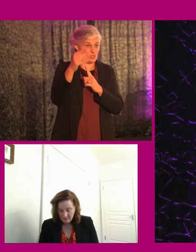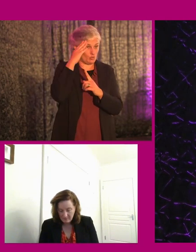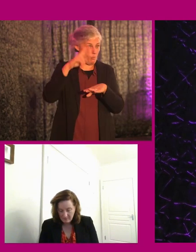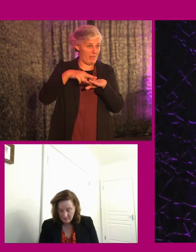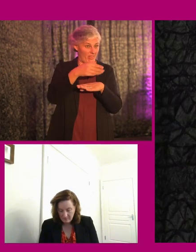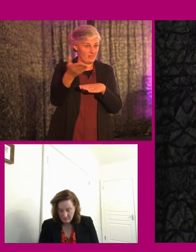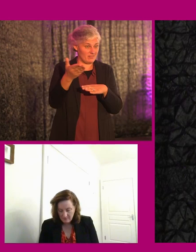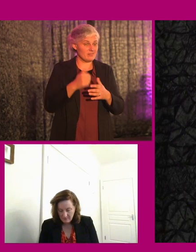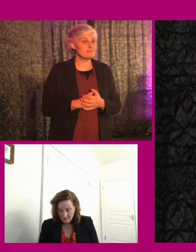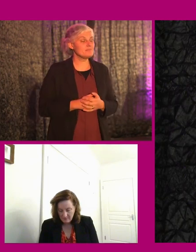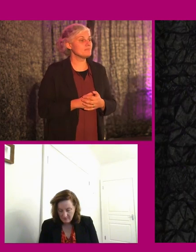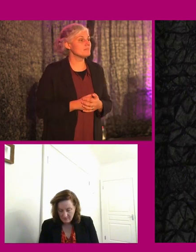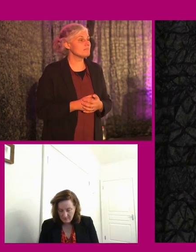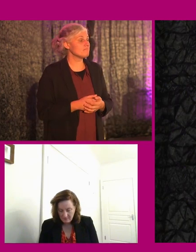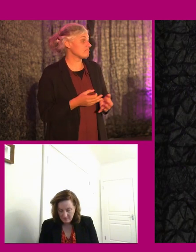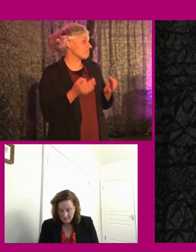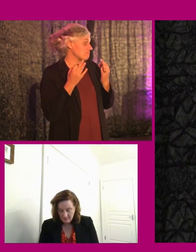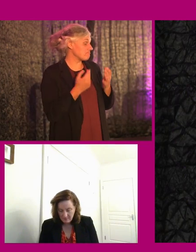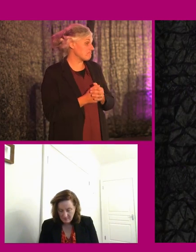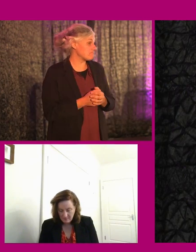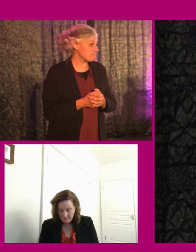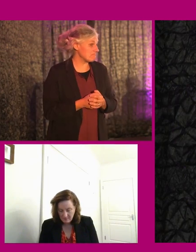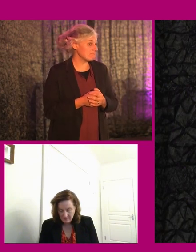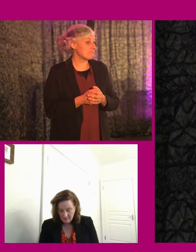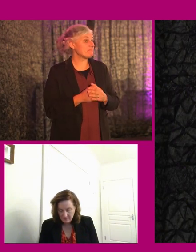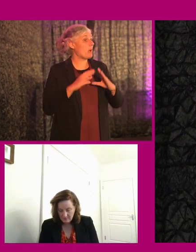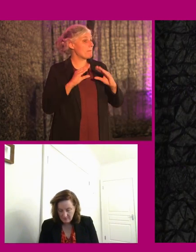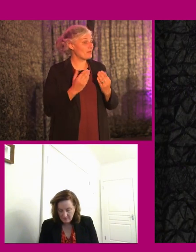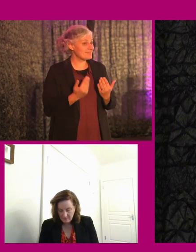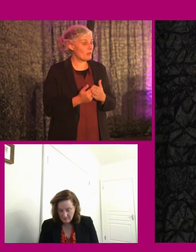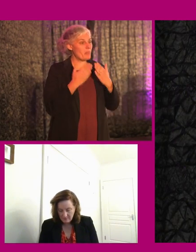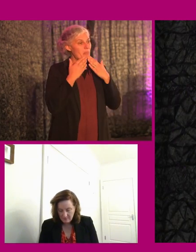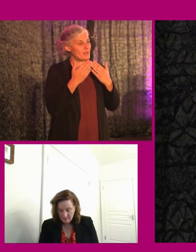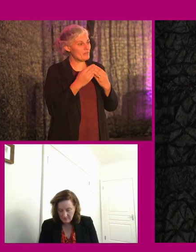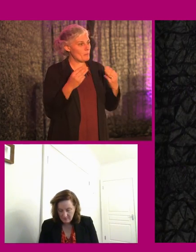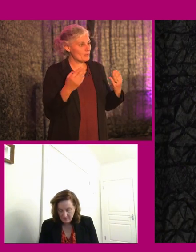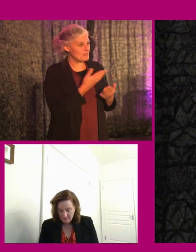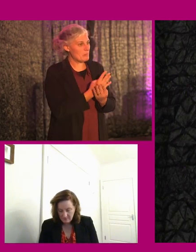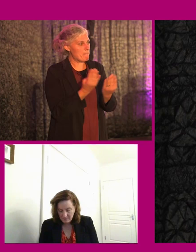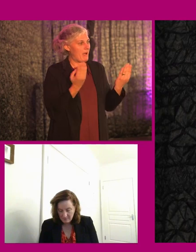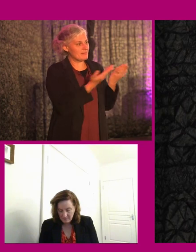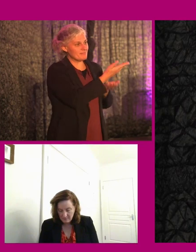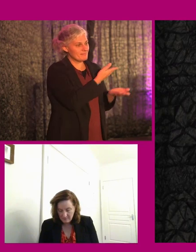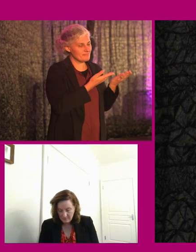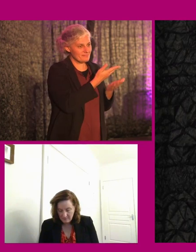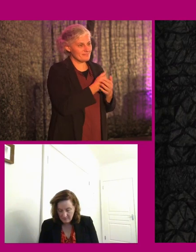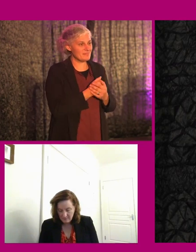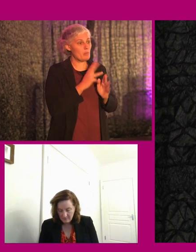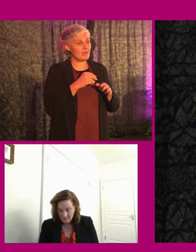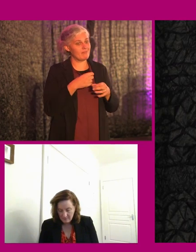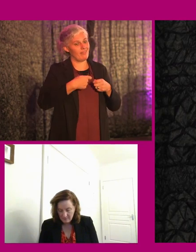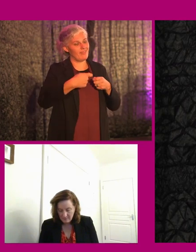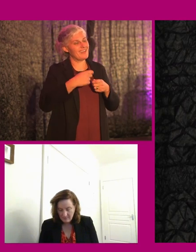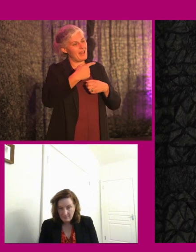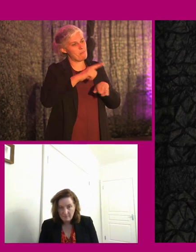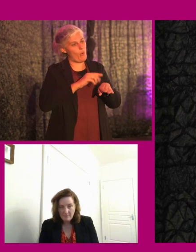Absolutely. Great. Well, I'll leave it there. well over time. Um, so thanks very much to, uh, my, uh, panel here as we could spend another hour on this subject,